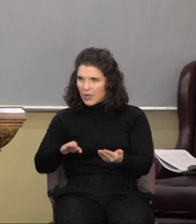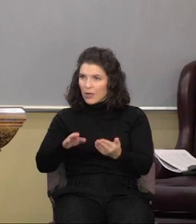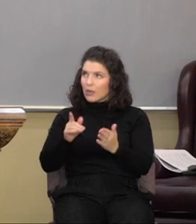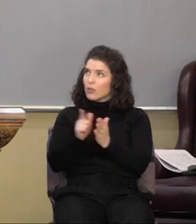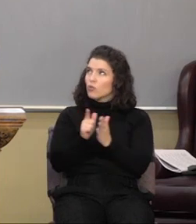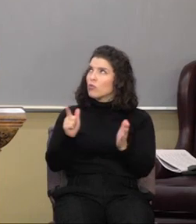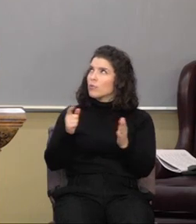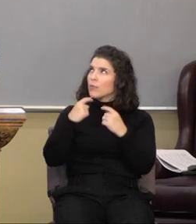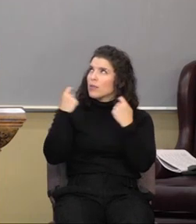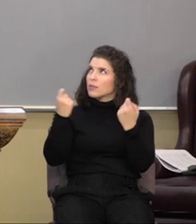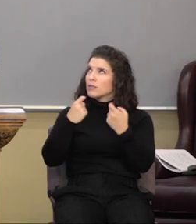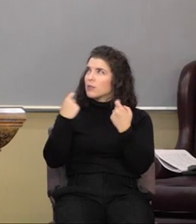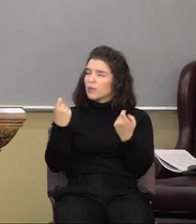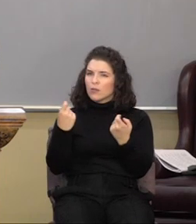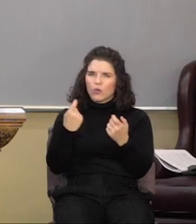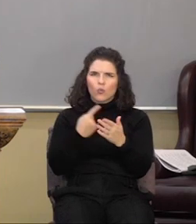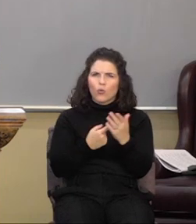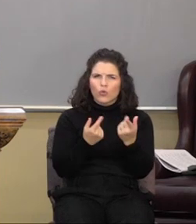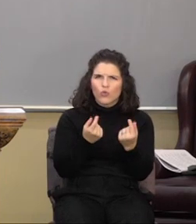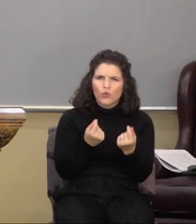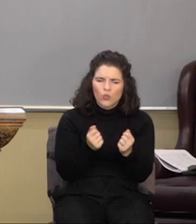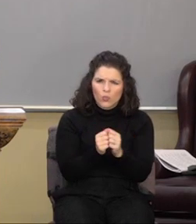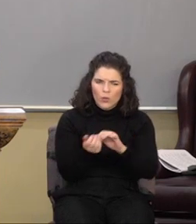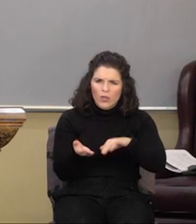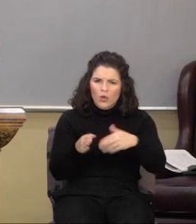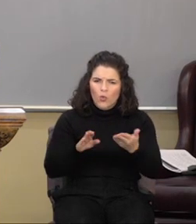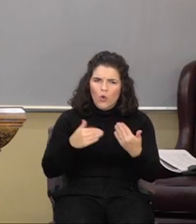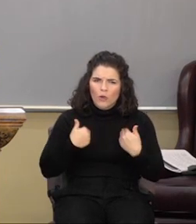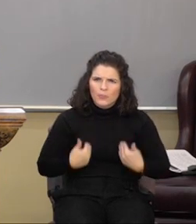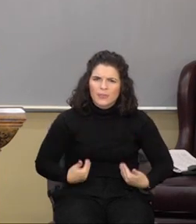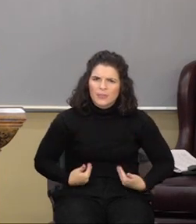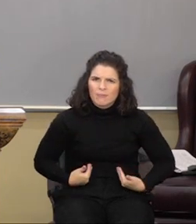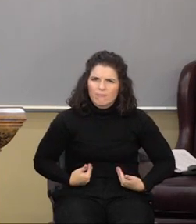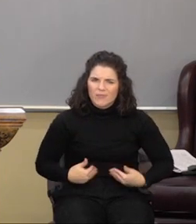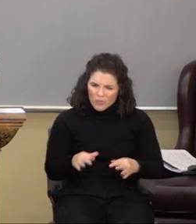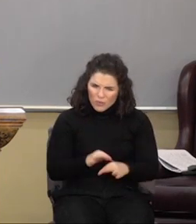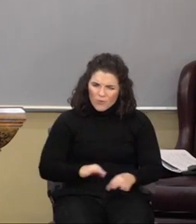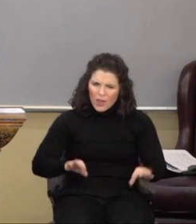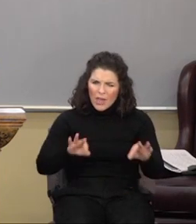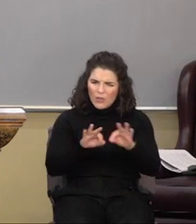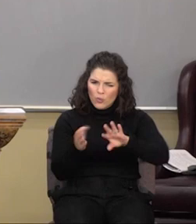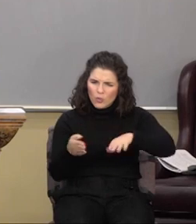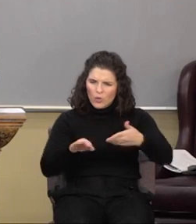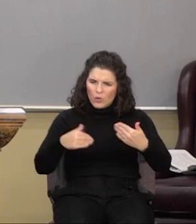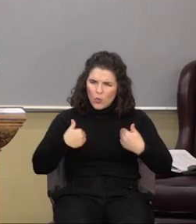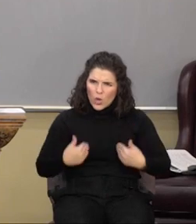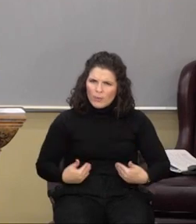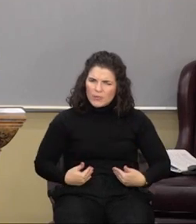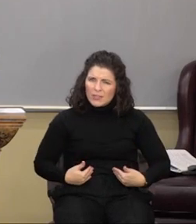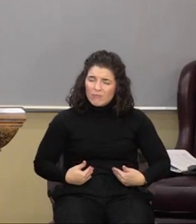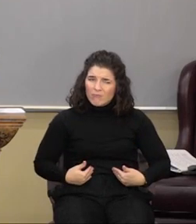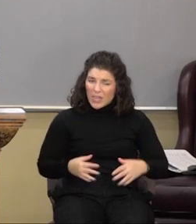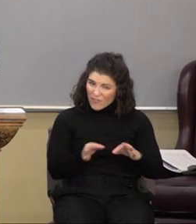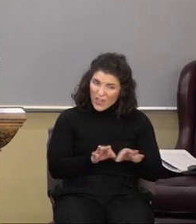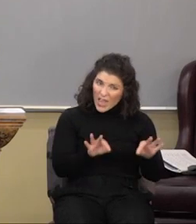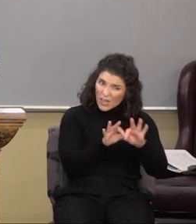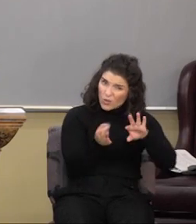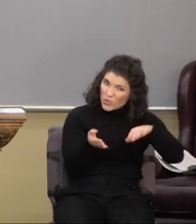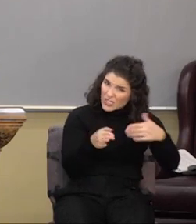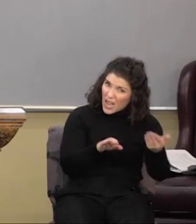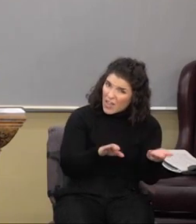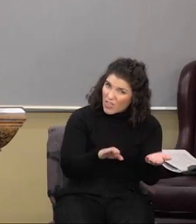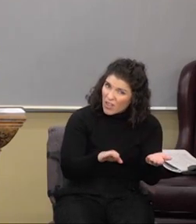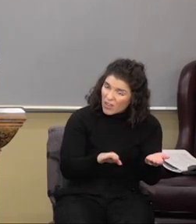What do you do with a corpse? Is there value in a corpse? Is there value in death? You know what?